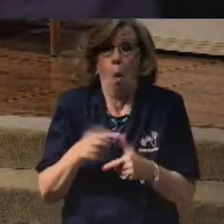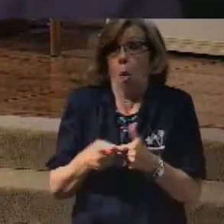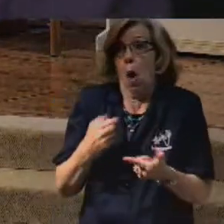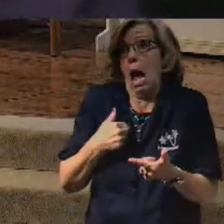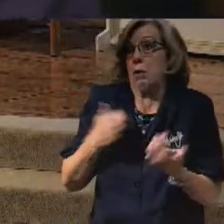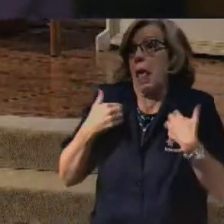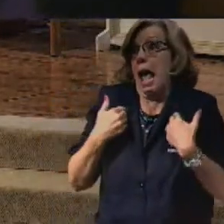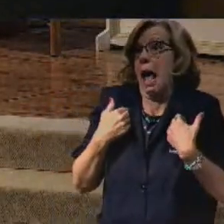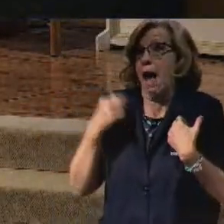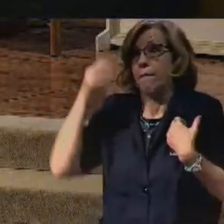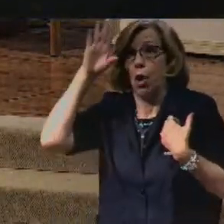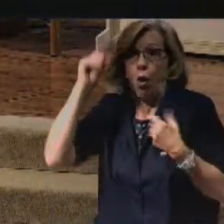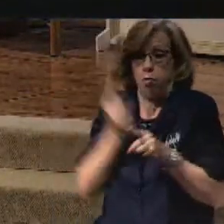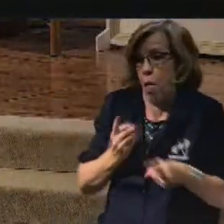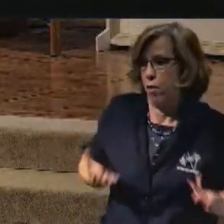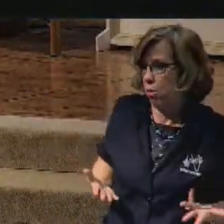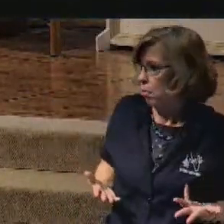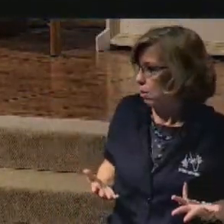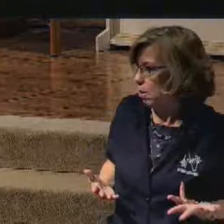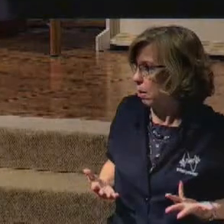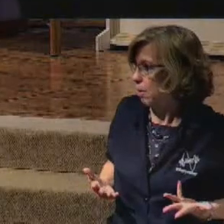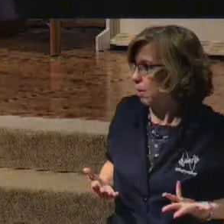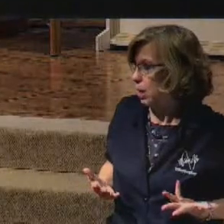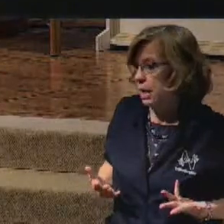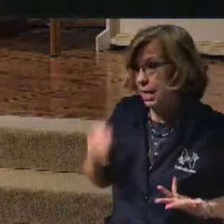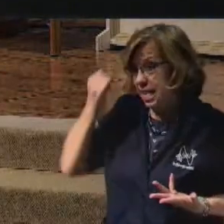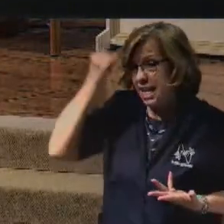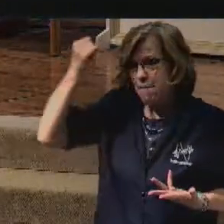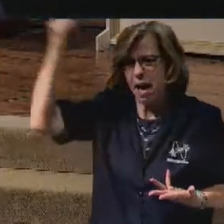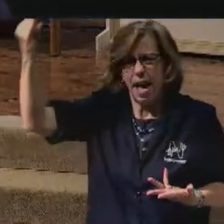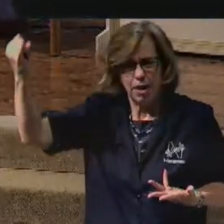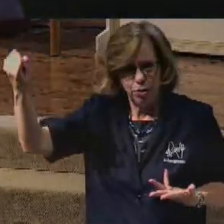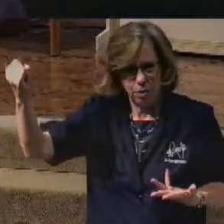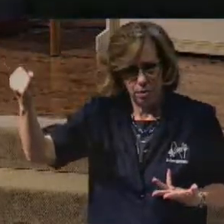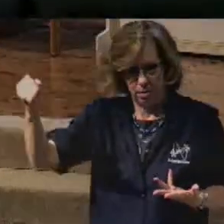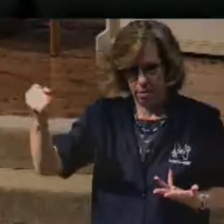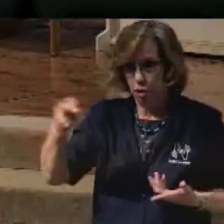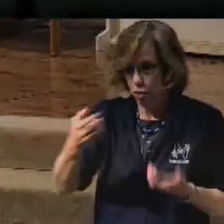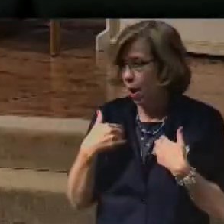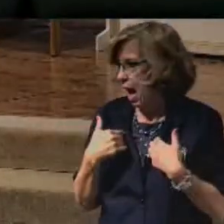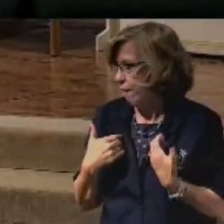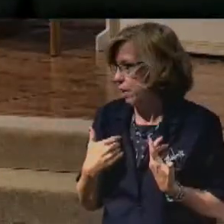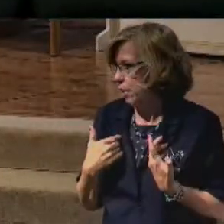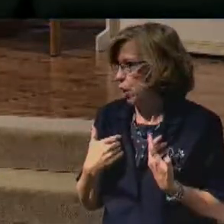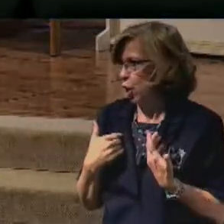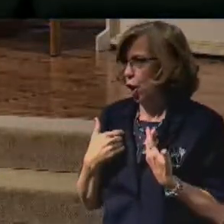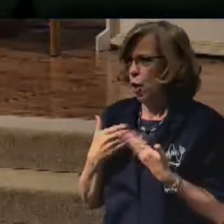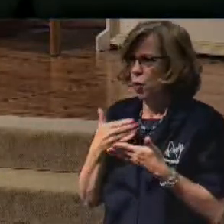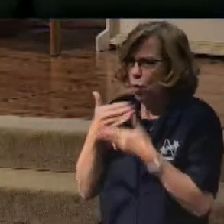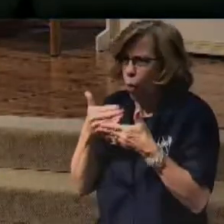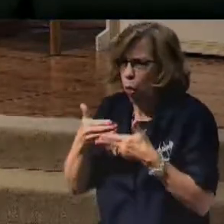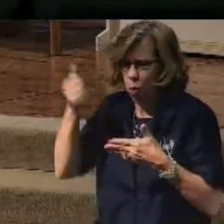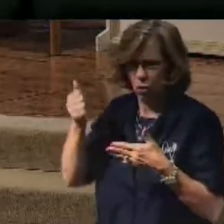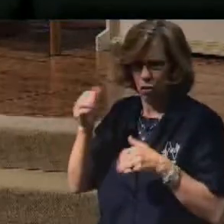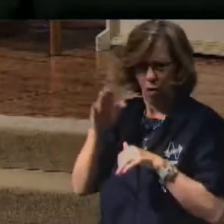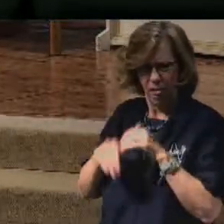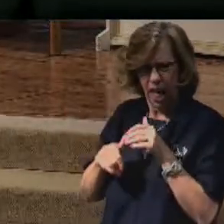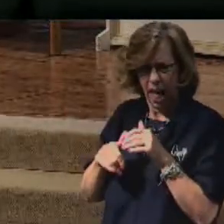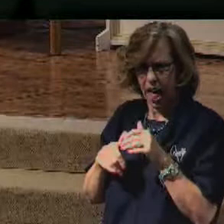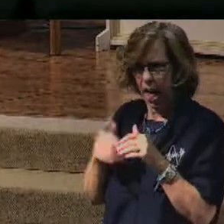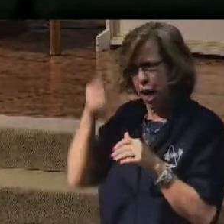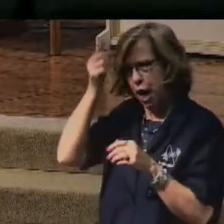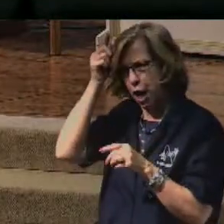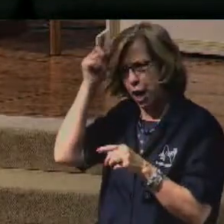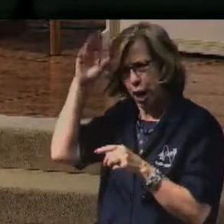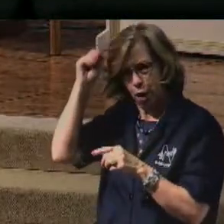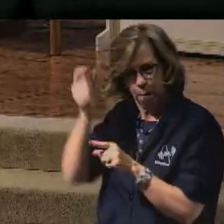Just imagine if you were. Just imagine if you were. Closer than a brother. There's someone who'd be right as, right. You know, you can